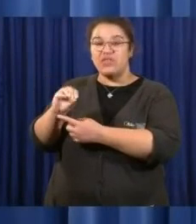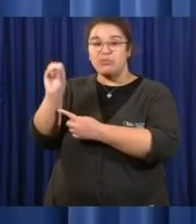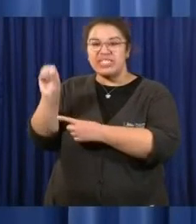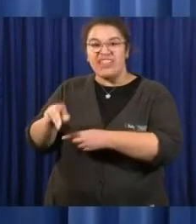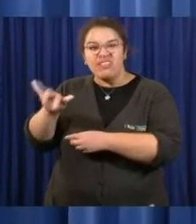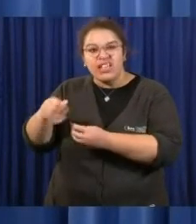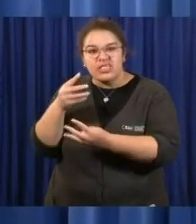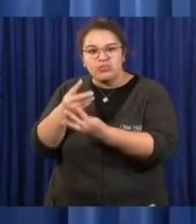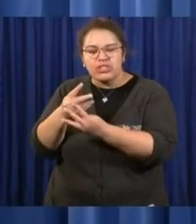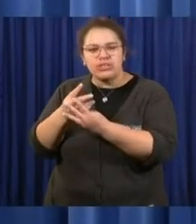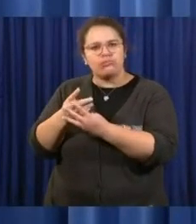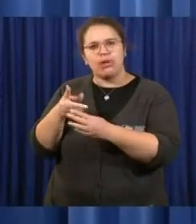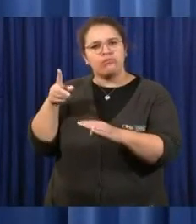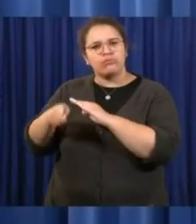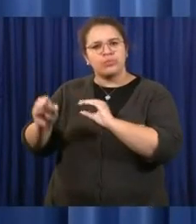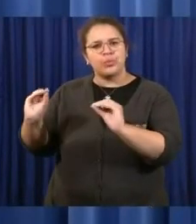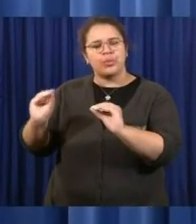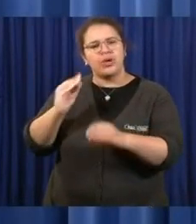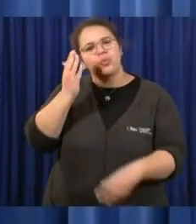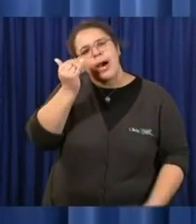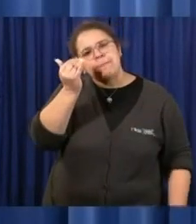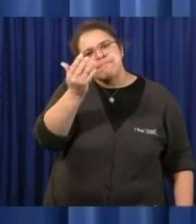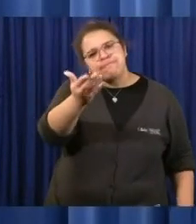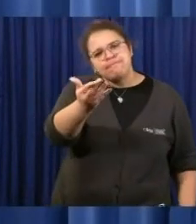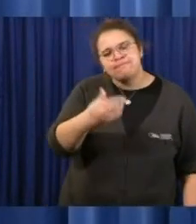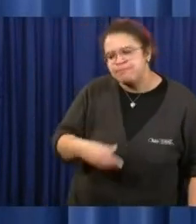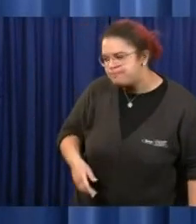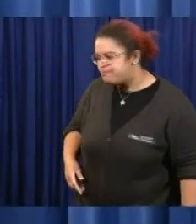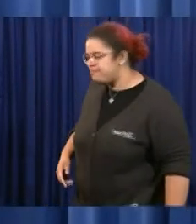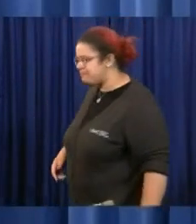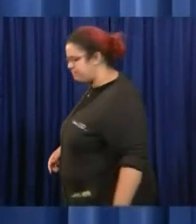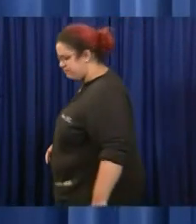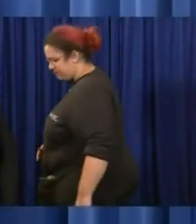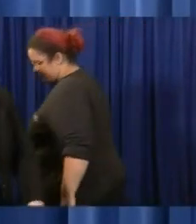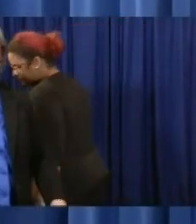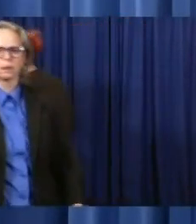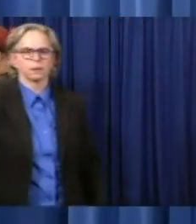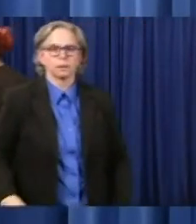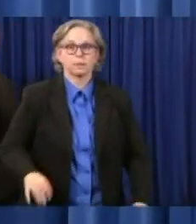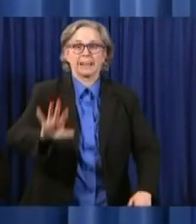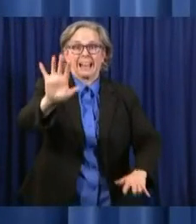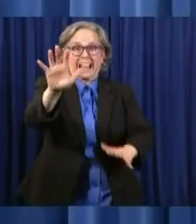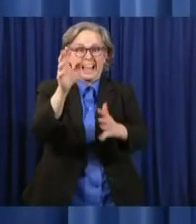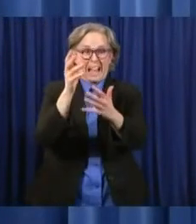Prisons are made up, the budget of prisons are made up primarily of people.